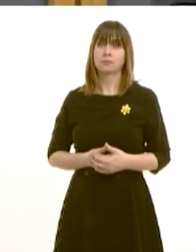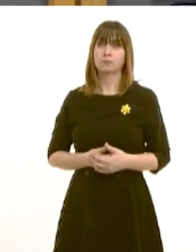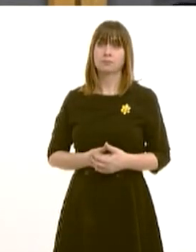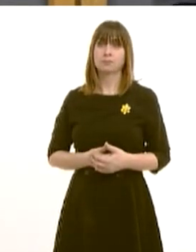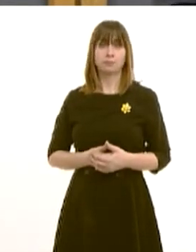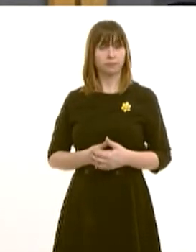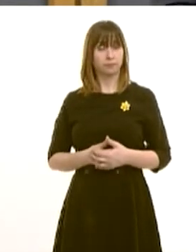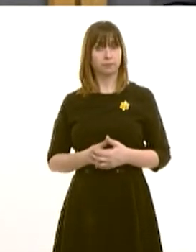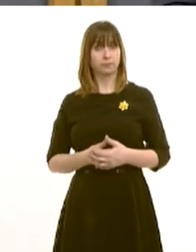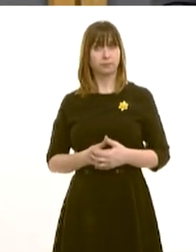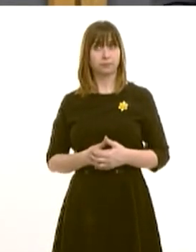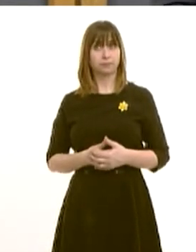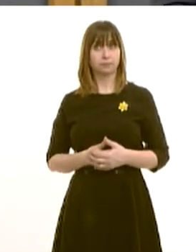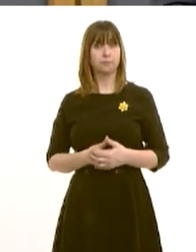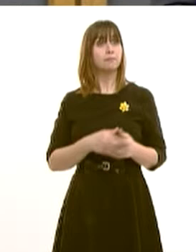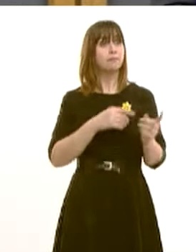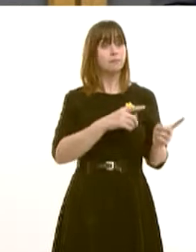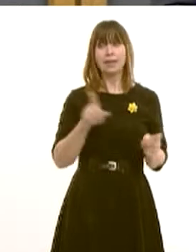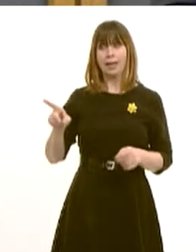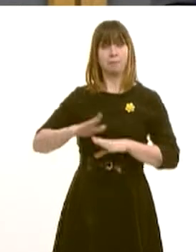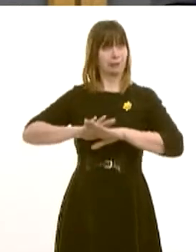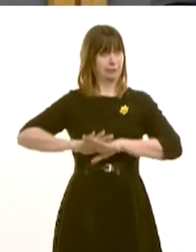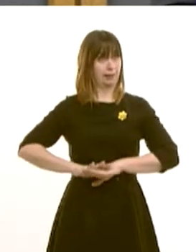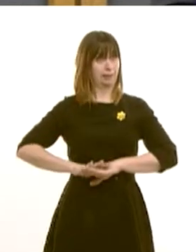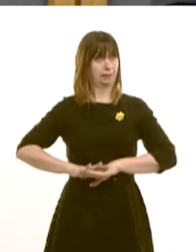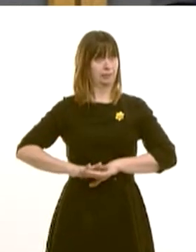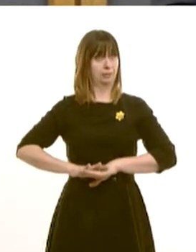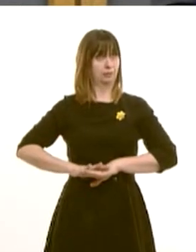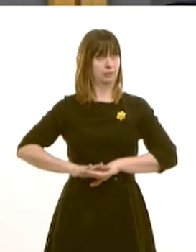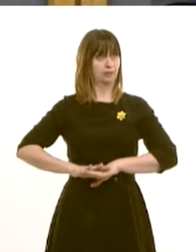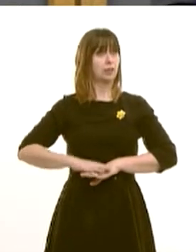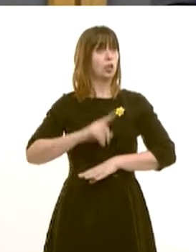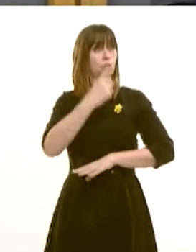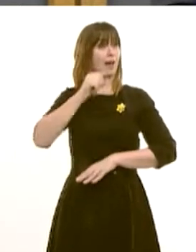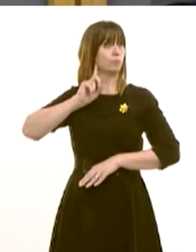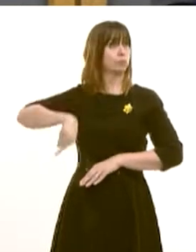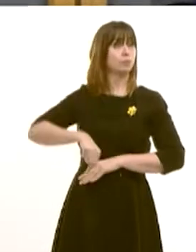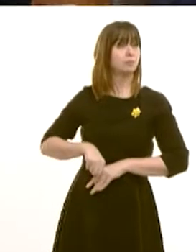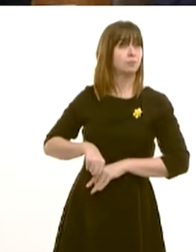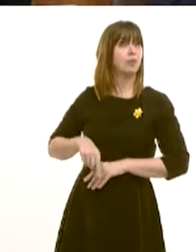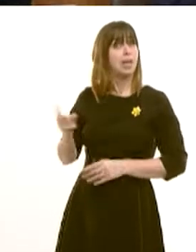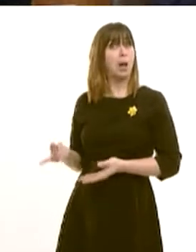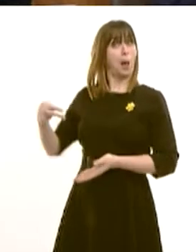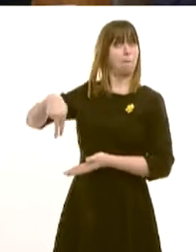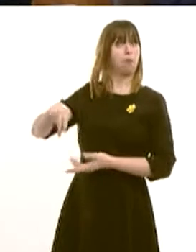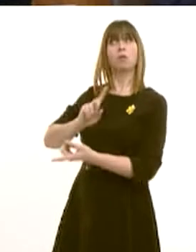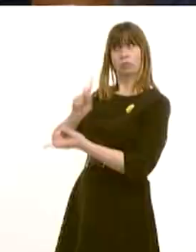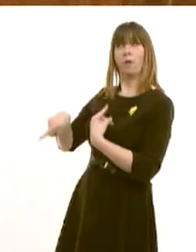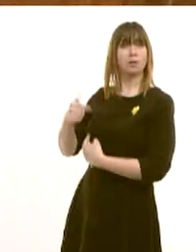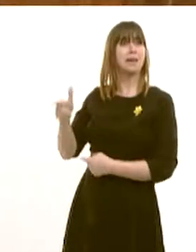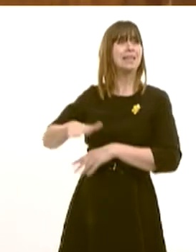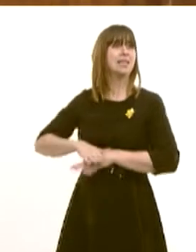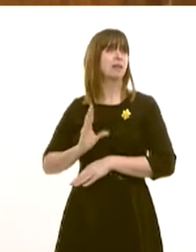It's good if you do answer questions, First Minister, but when he's sitting down he's not actually asking you a question, so you don't have to respond. Question seven, Mick Antoinette.